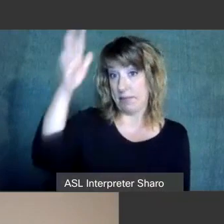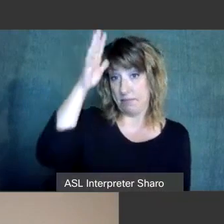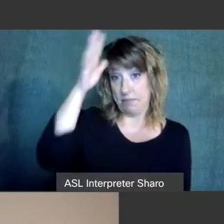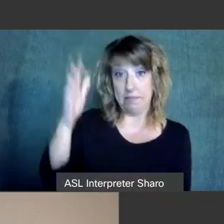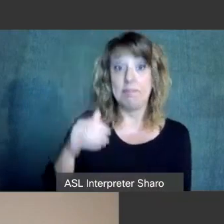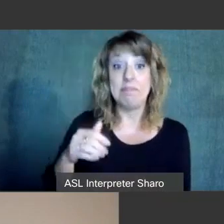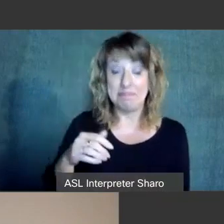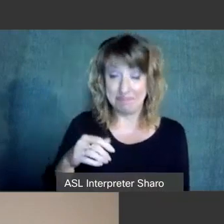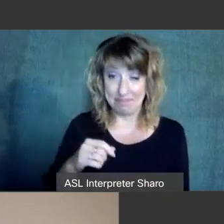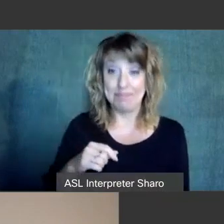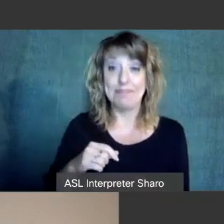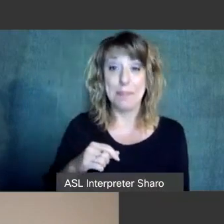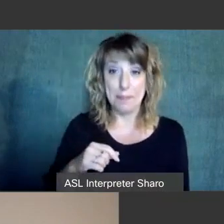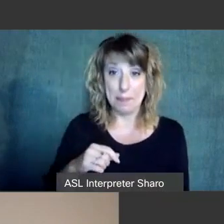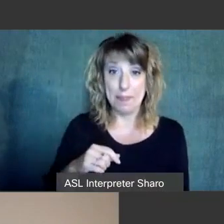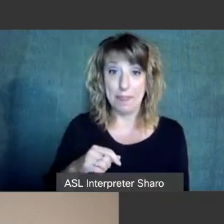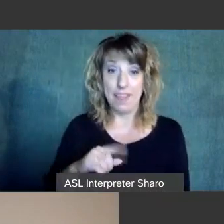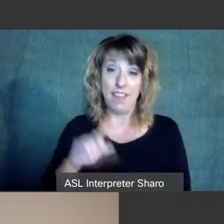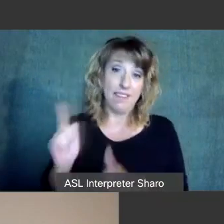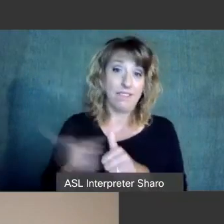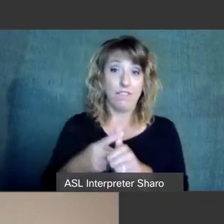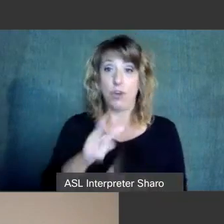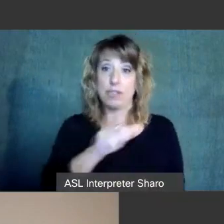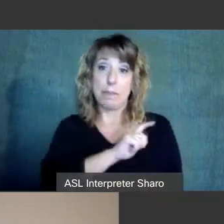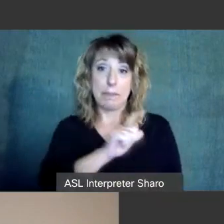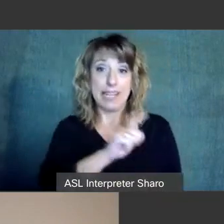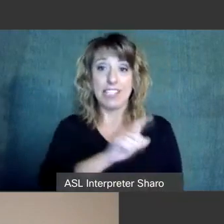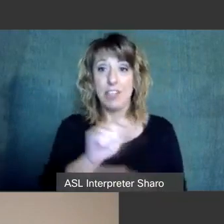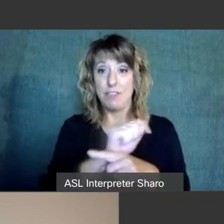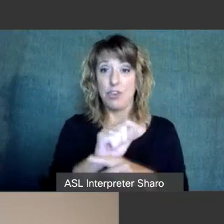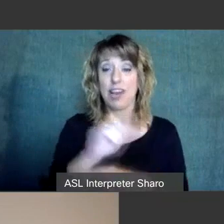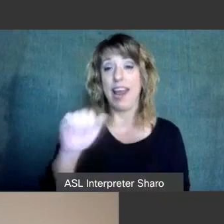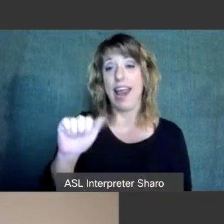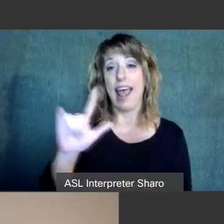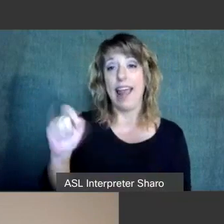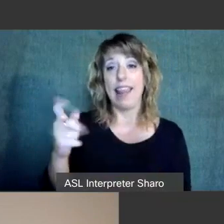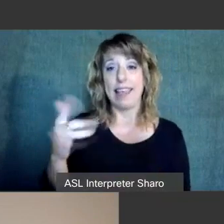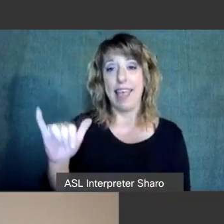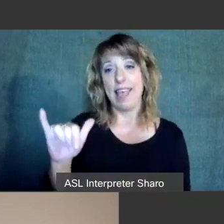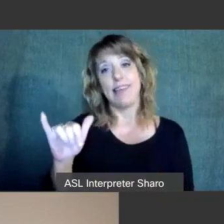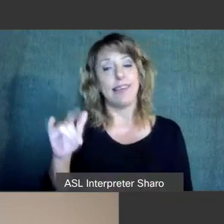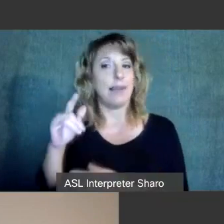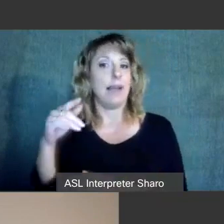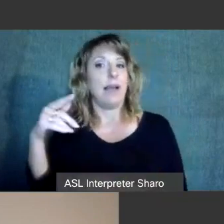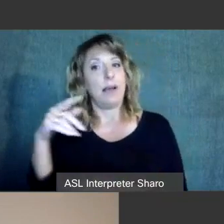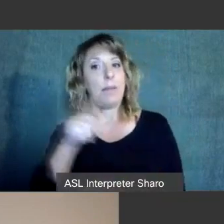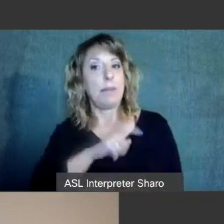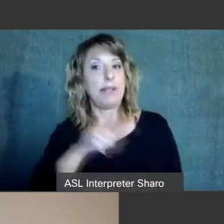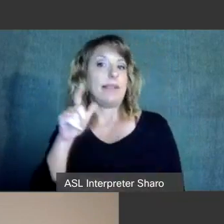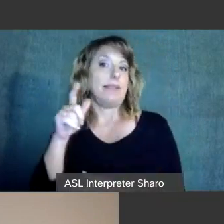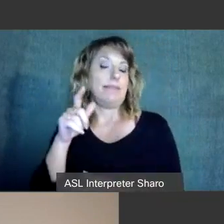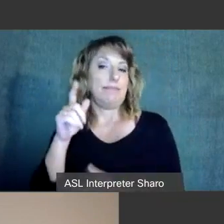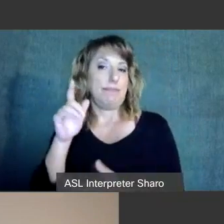did the very first police officer training at the Allegheny County Police Training Academy. We've also done